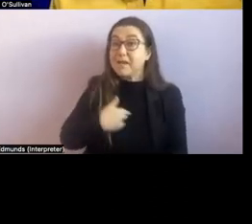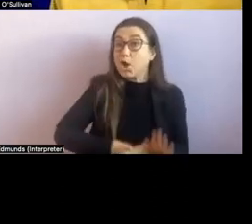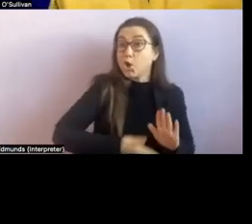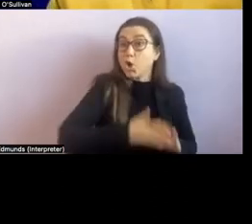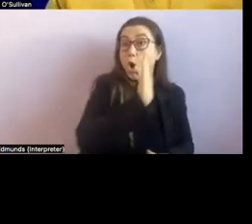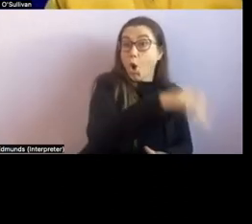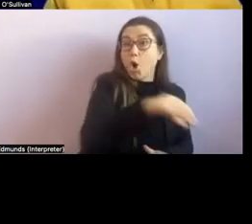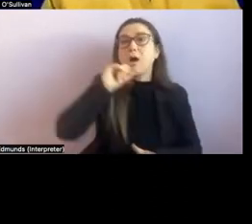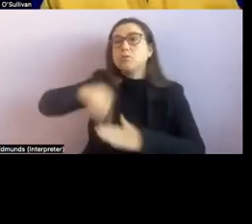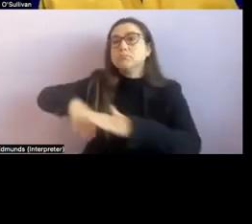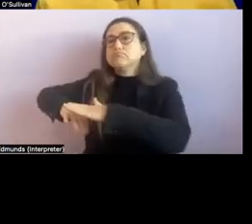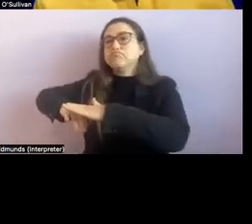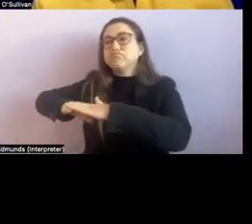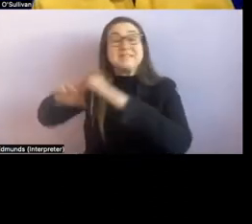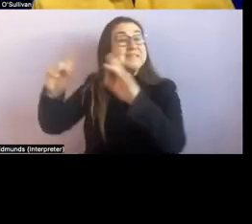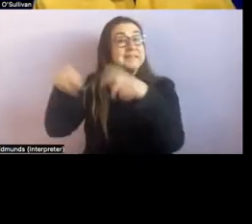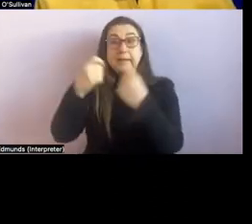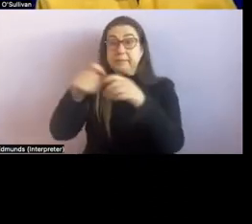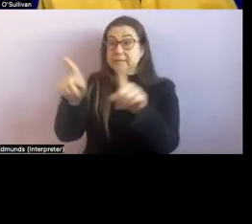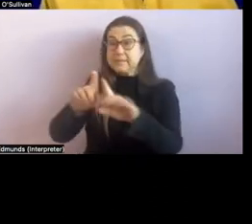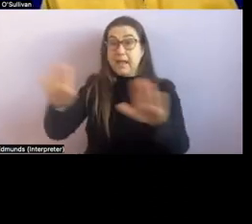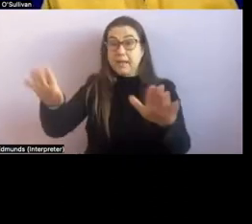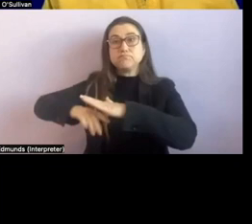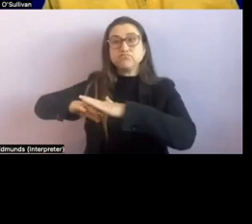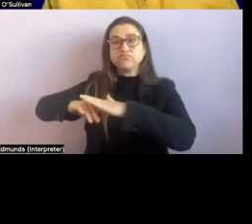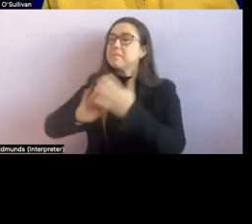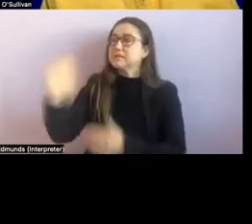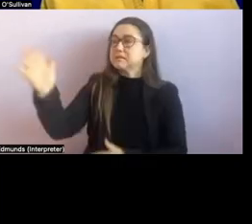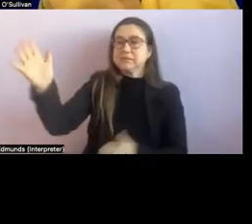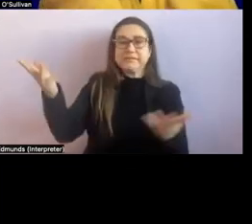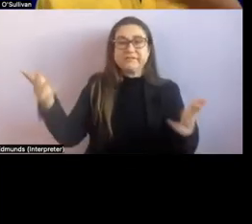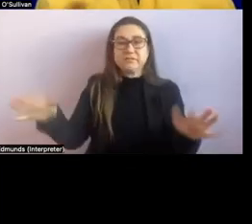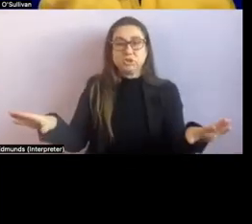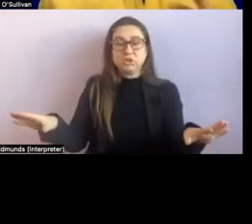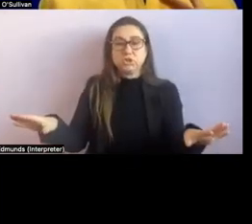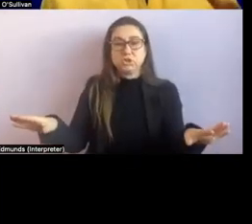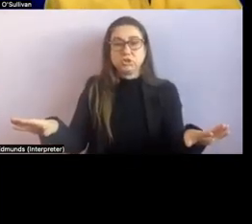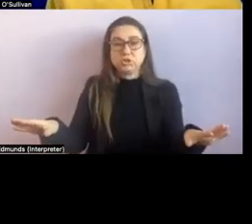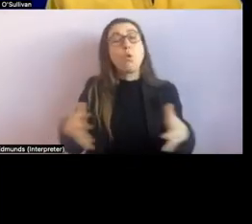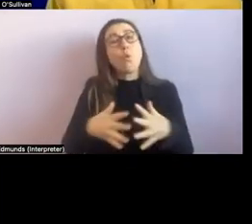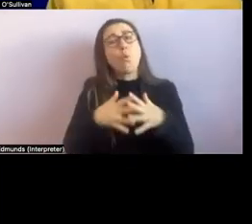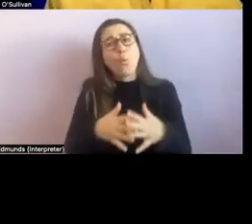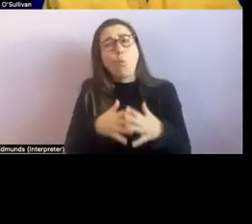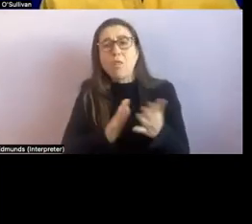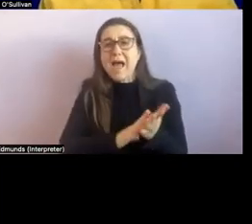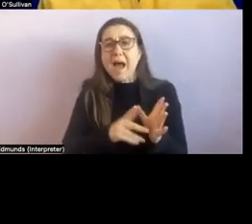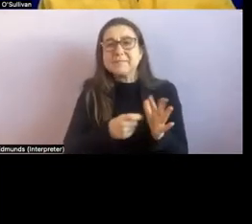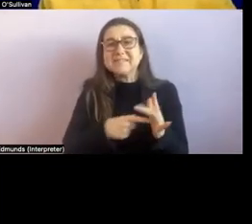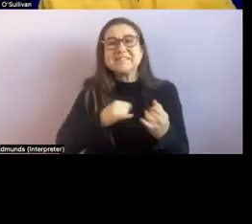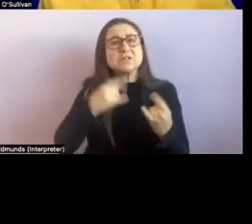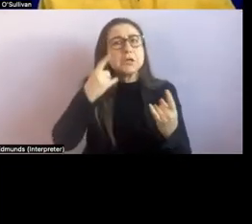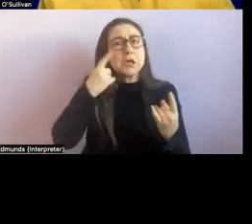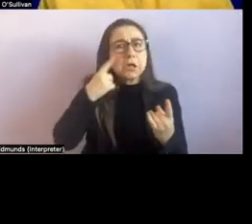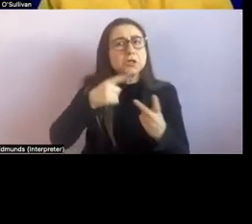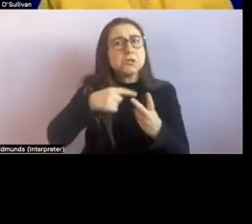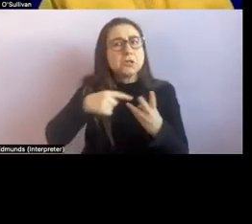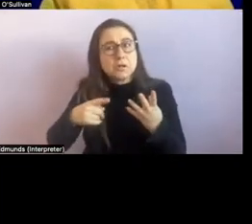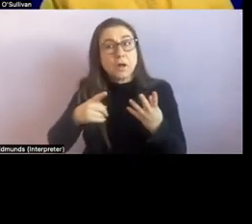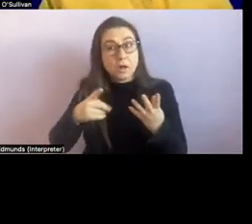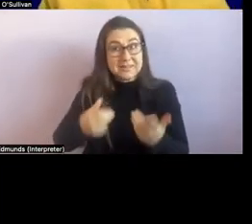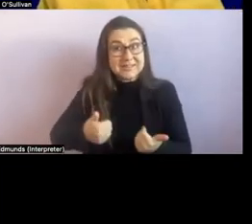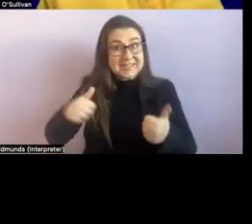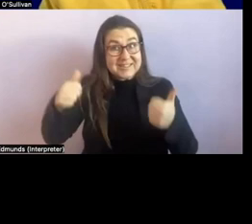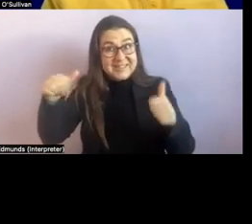that um it's a balance between using the same haptics and trialing different things to see what works um